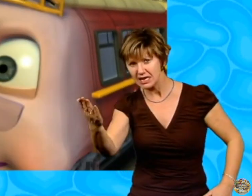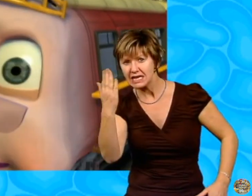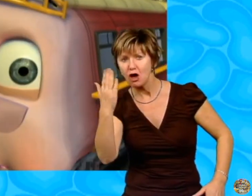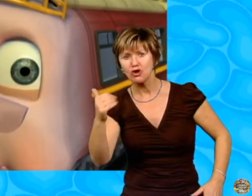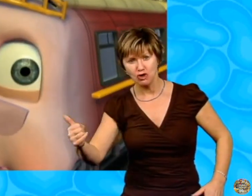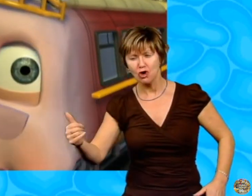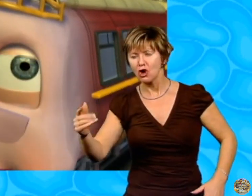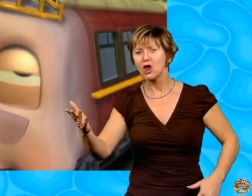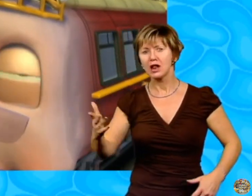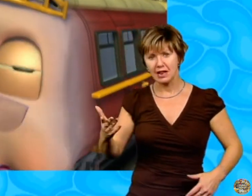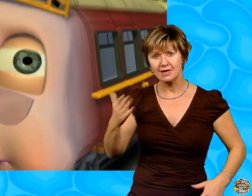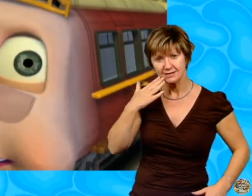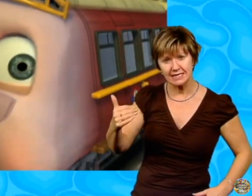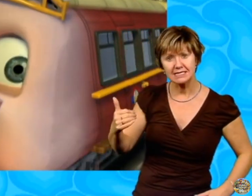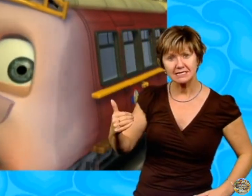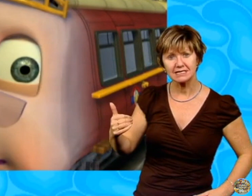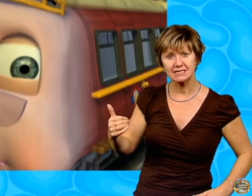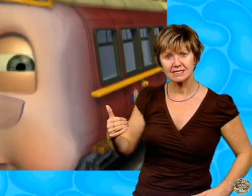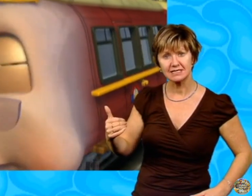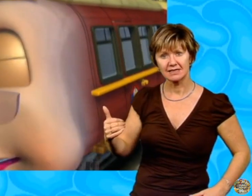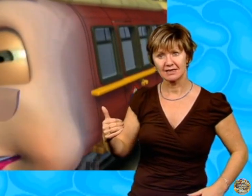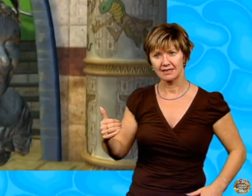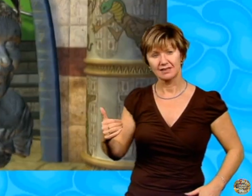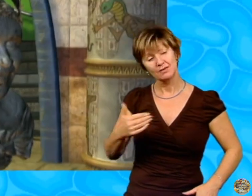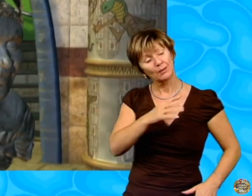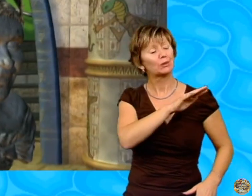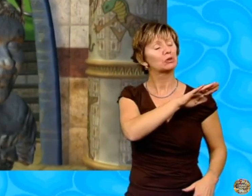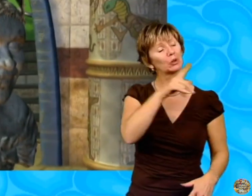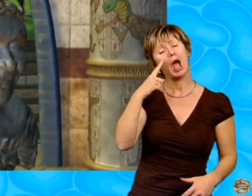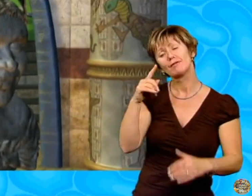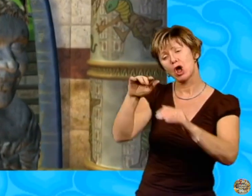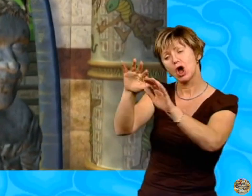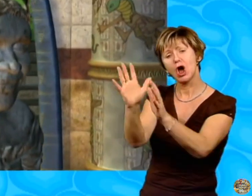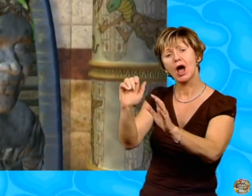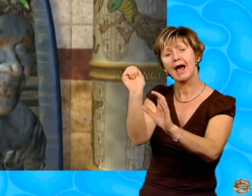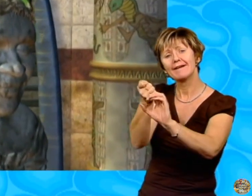then, please. See the carving. Feel the beauty.